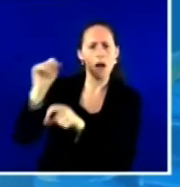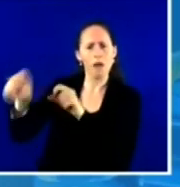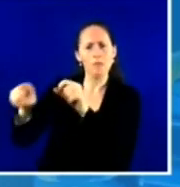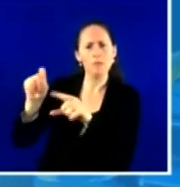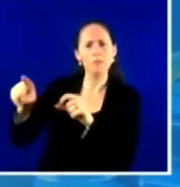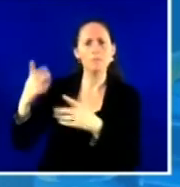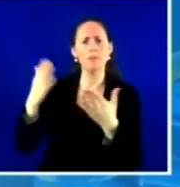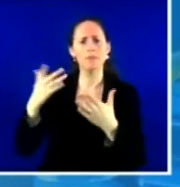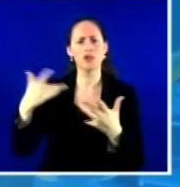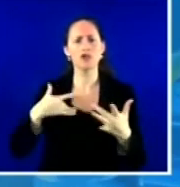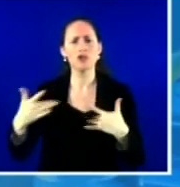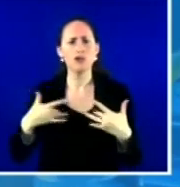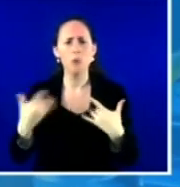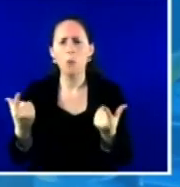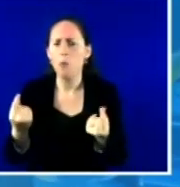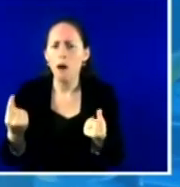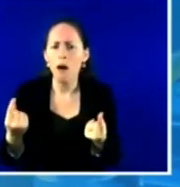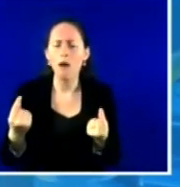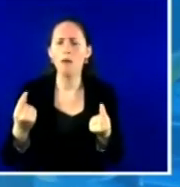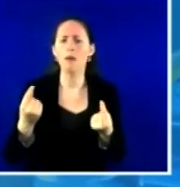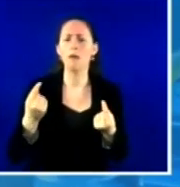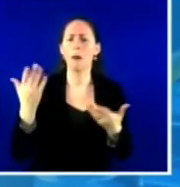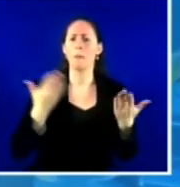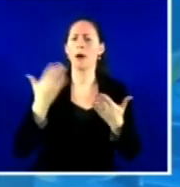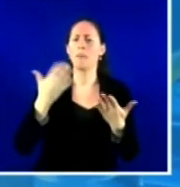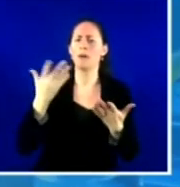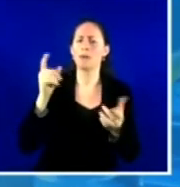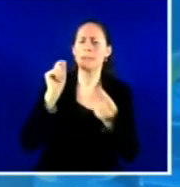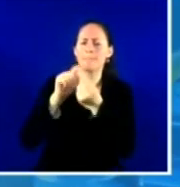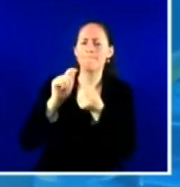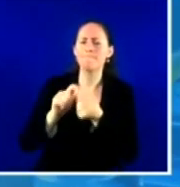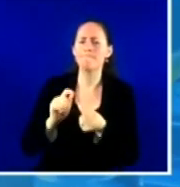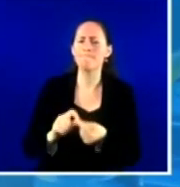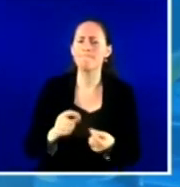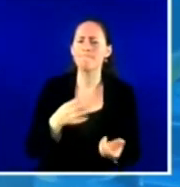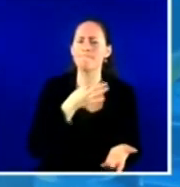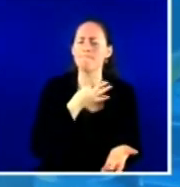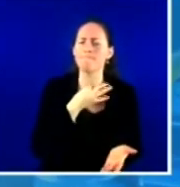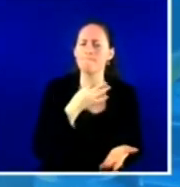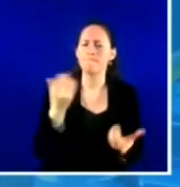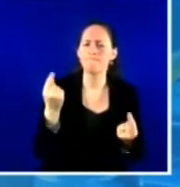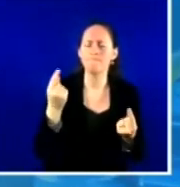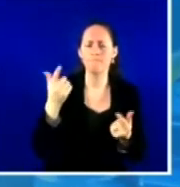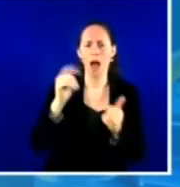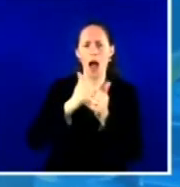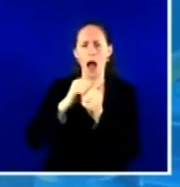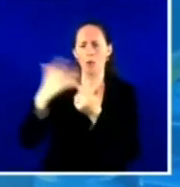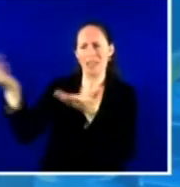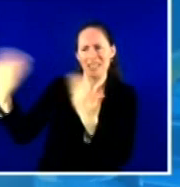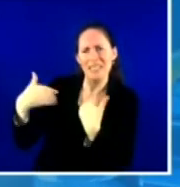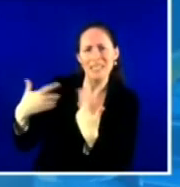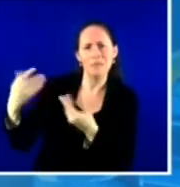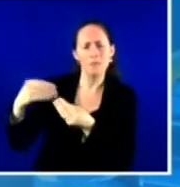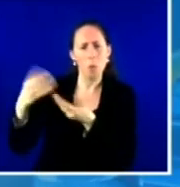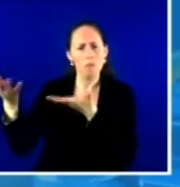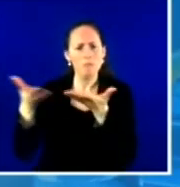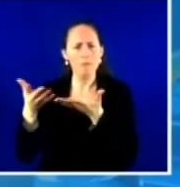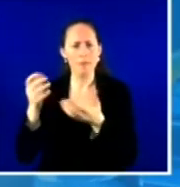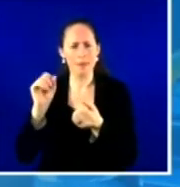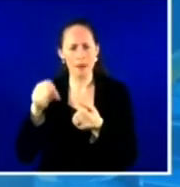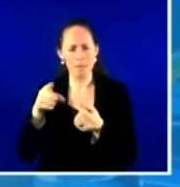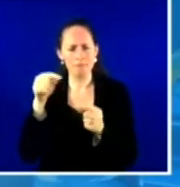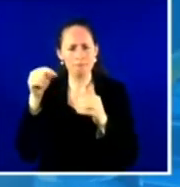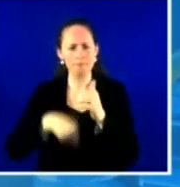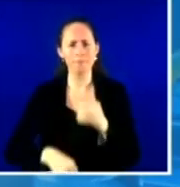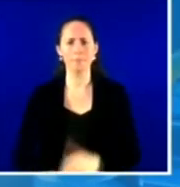even the children have, for example, in your clinic and in your practice? Could you tell us a little bit about that? Dr. Yeah, absolutely.